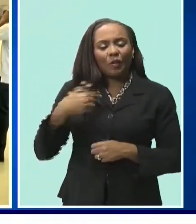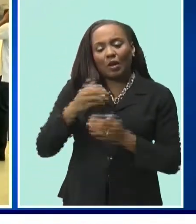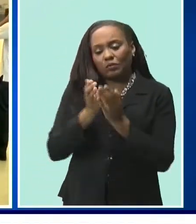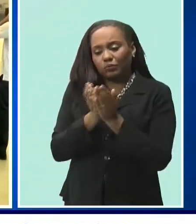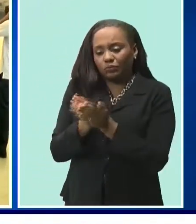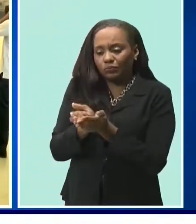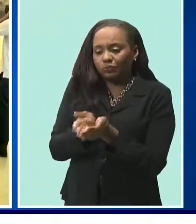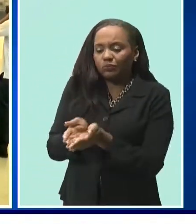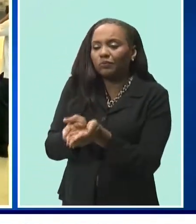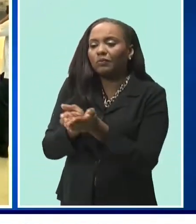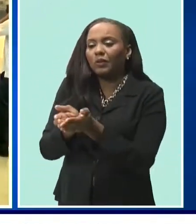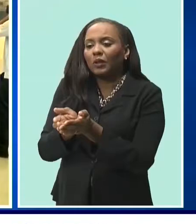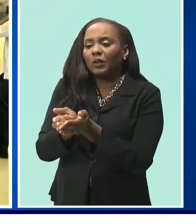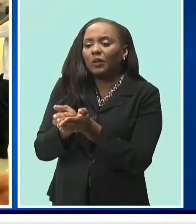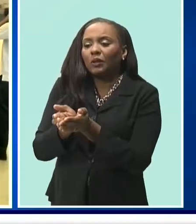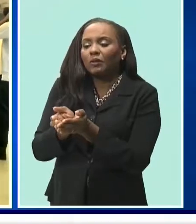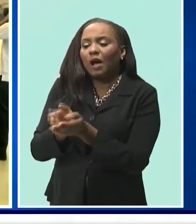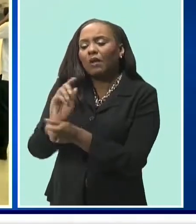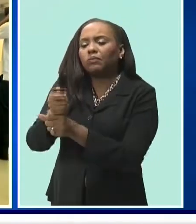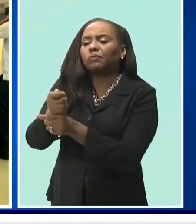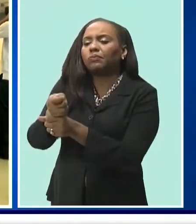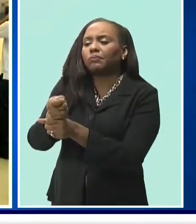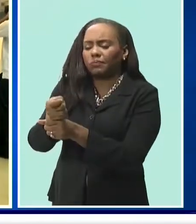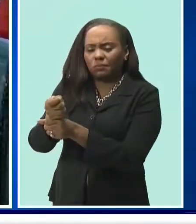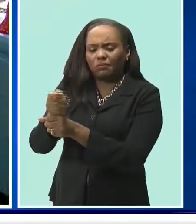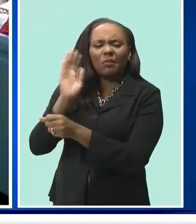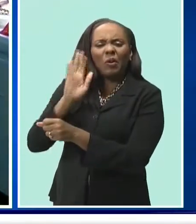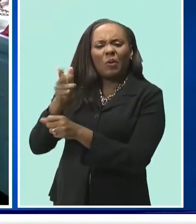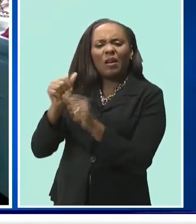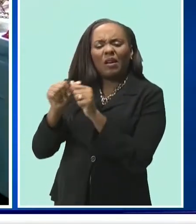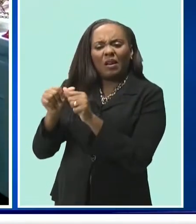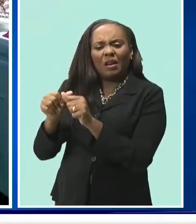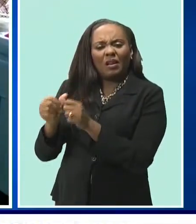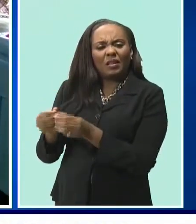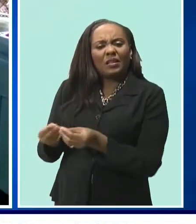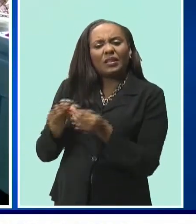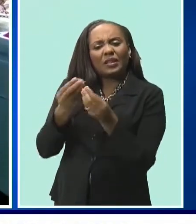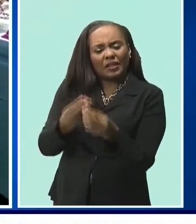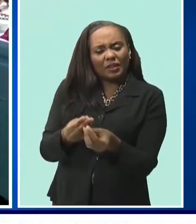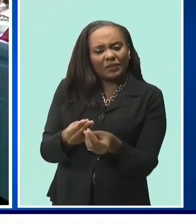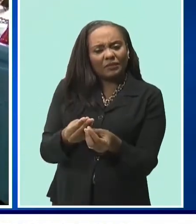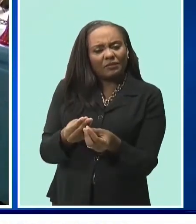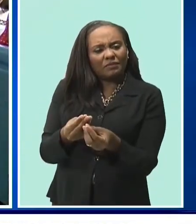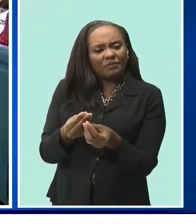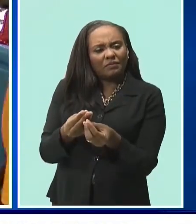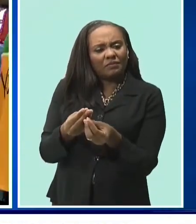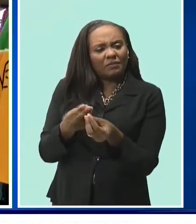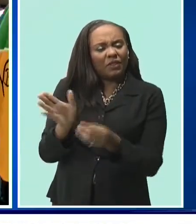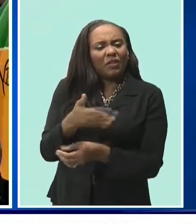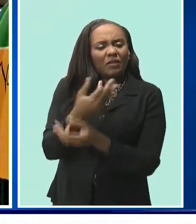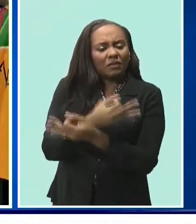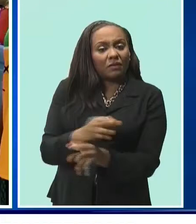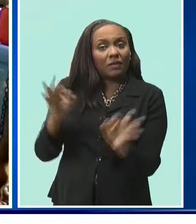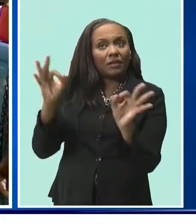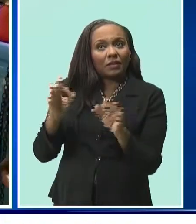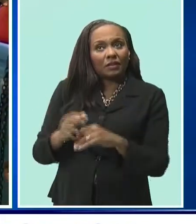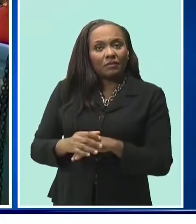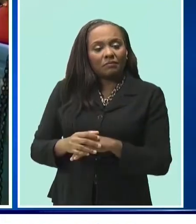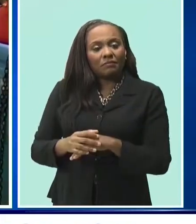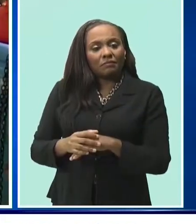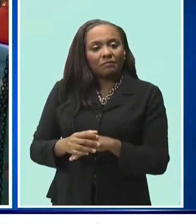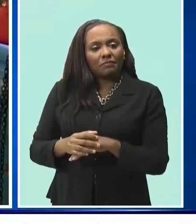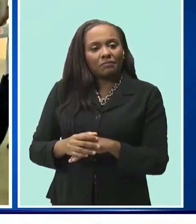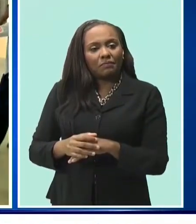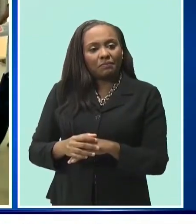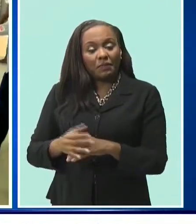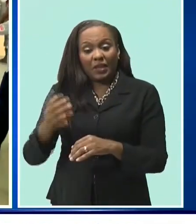going to keep donating fish all the time to people so who get this time may not get next time. Everybody in the lake so I try to help the less fortunate to get a